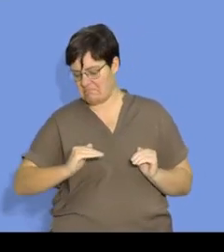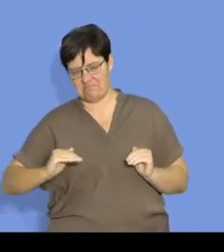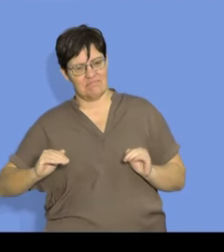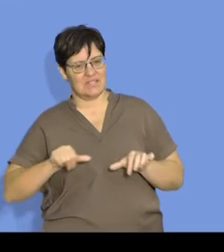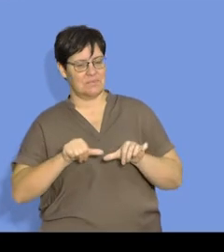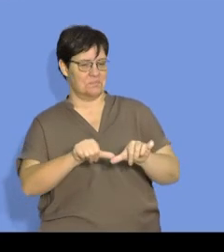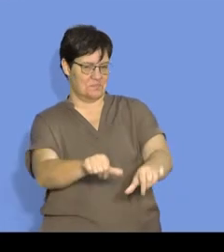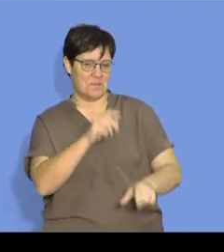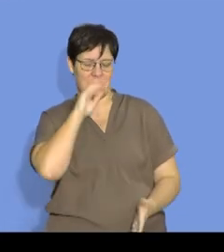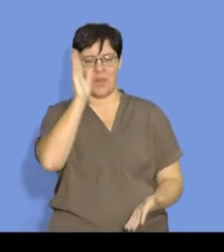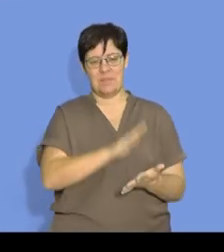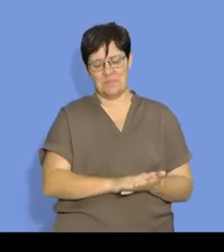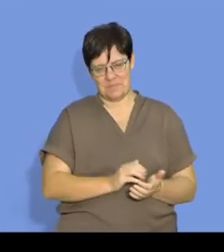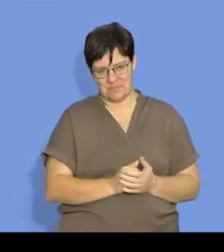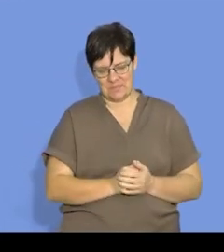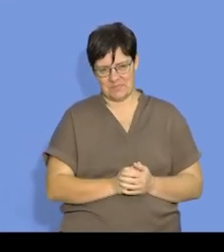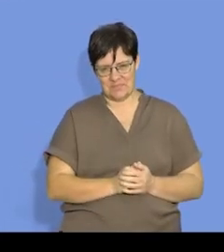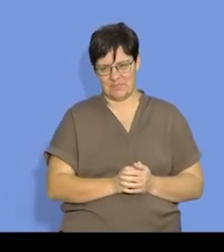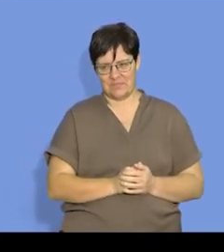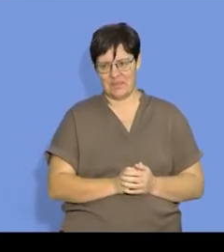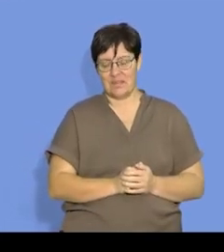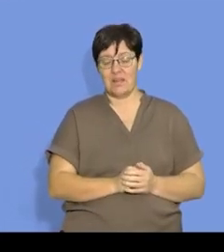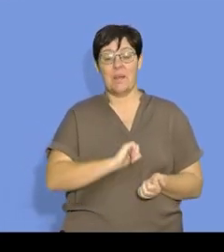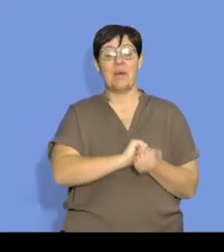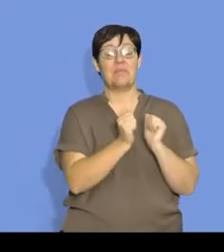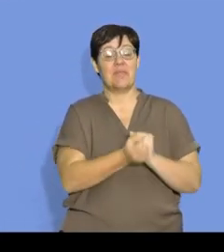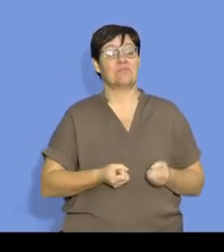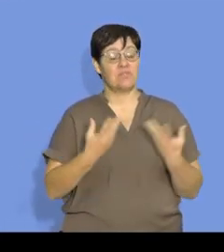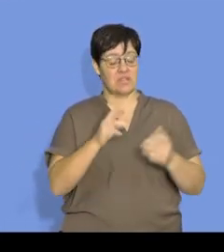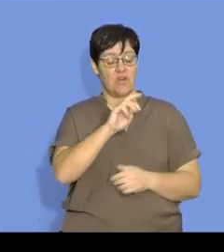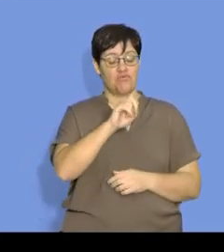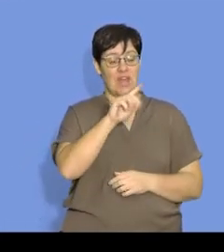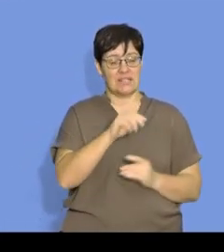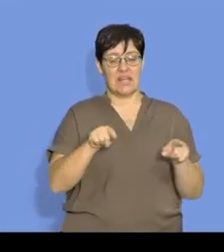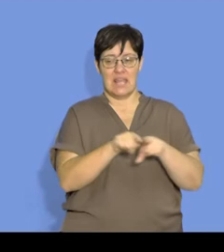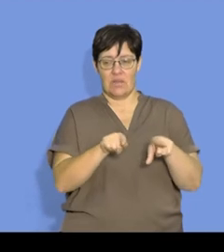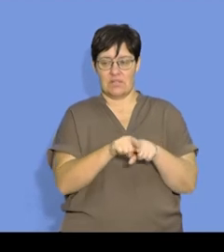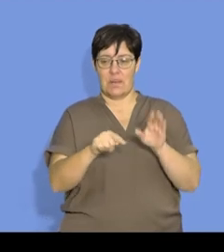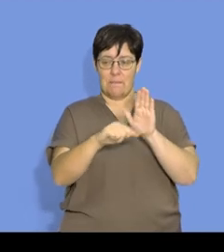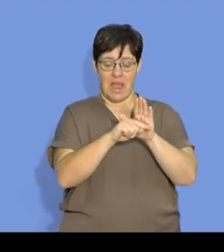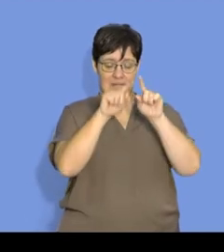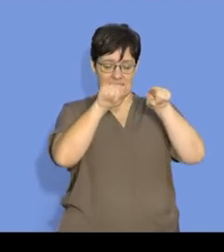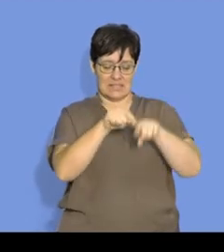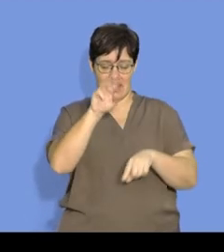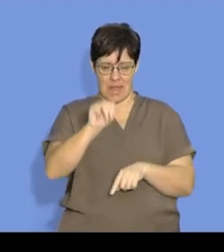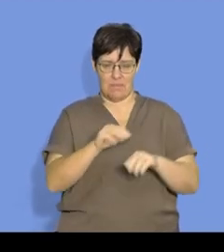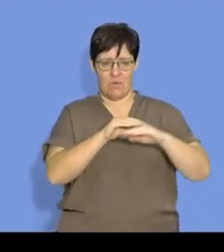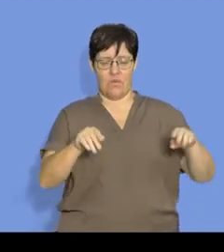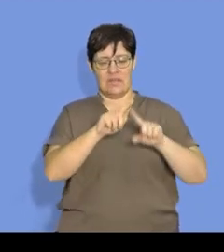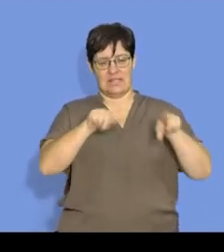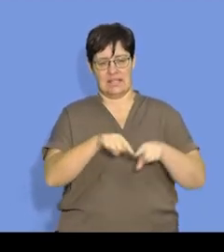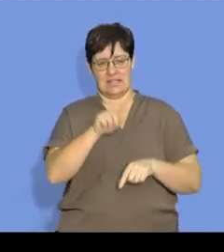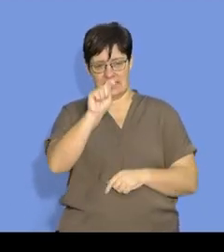as I said, the expression mathematically will be rate is equal to minus mass over delta T.